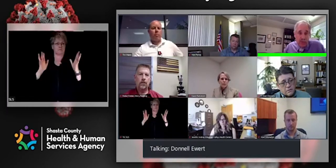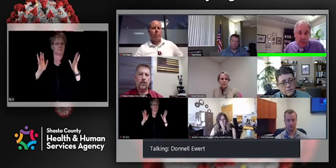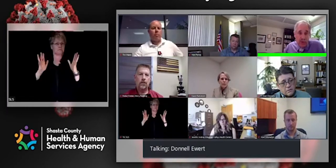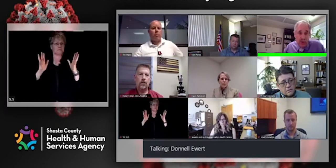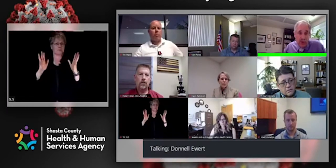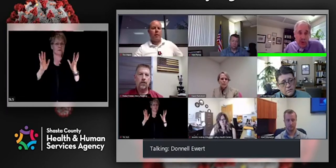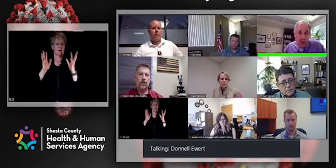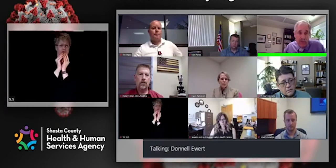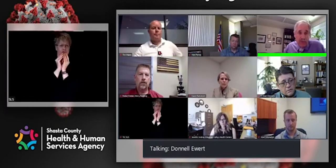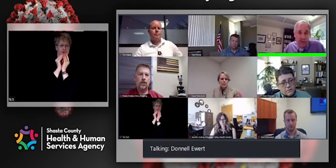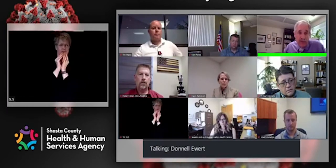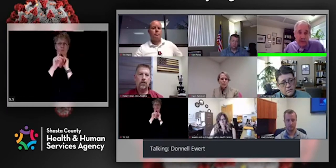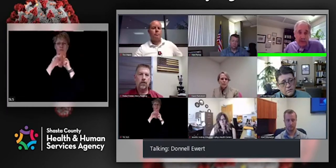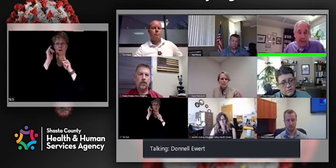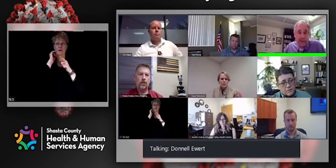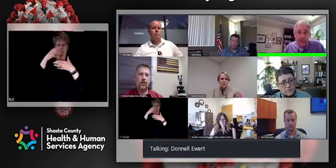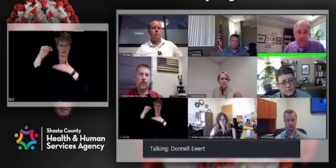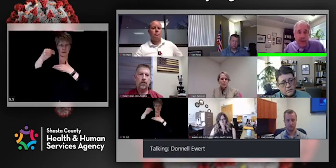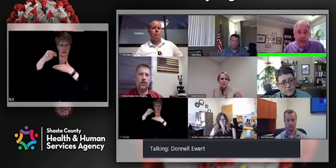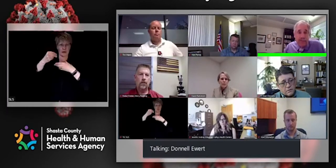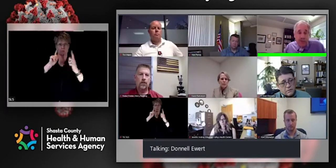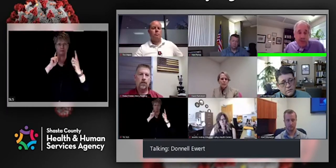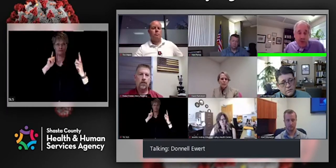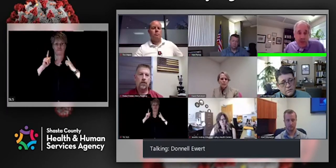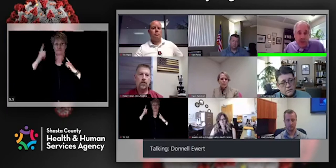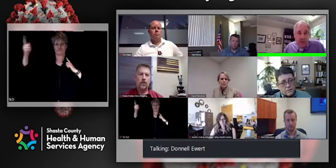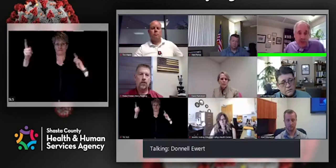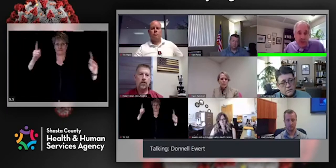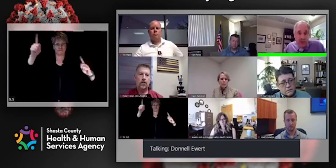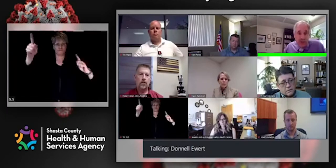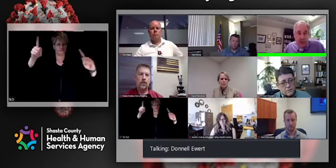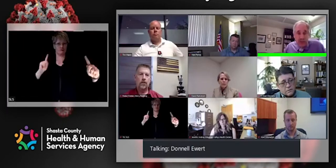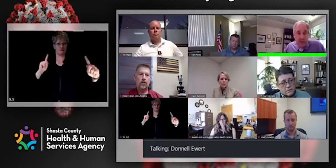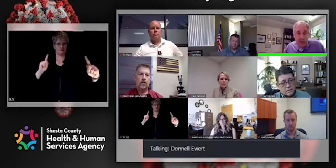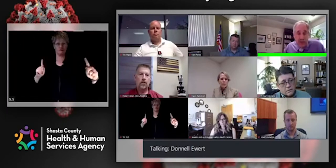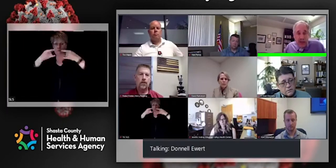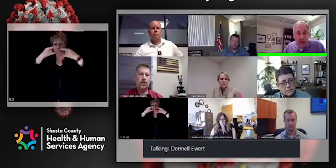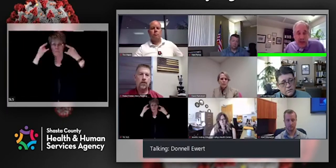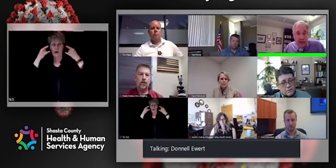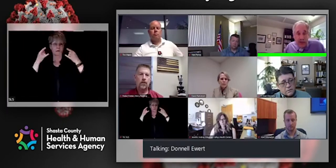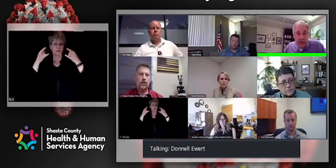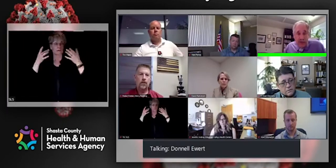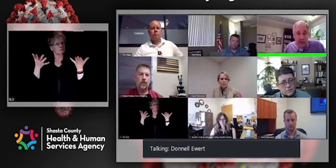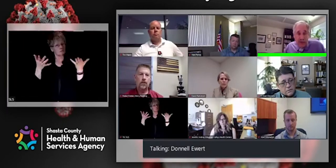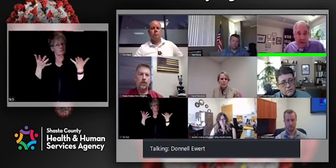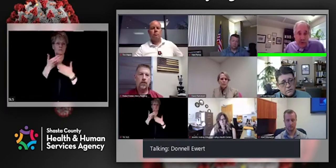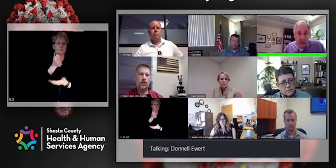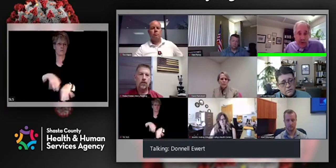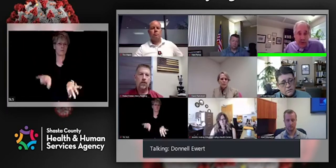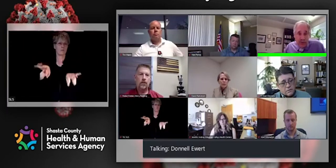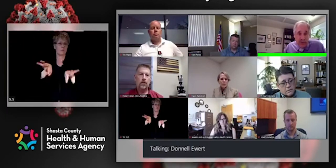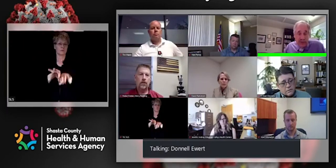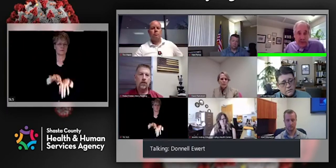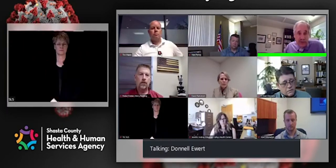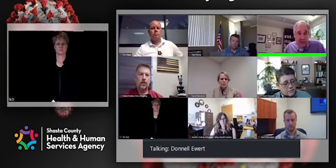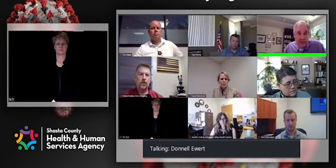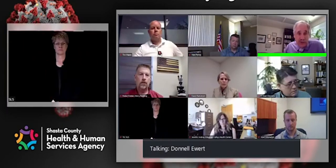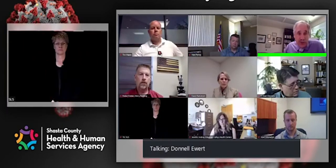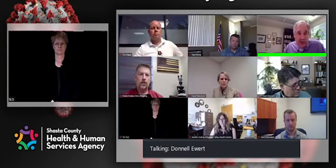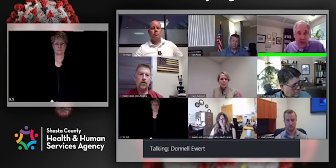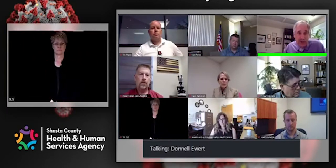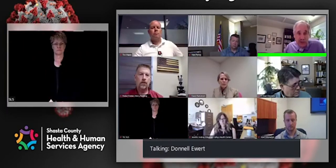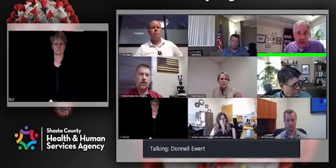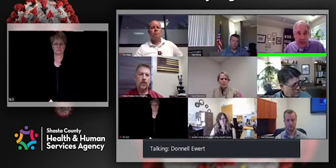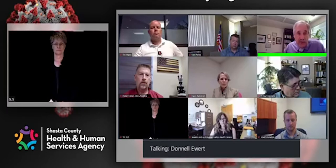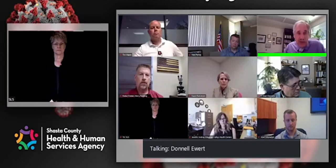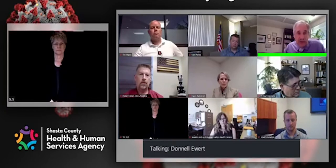for the most part wearing masks. So that, that is one key difference. I think another very, very important difference is, uh,